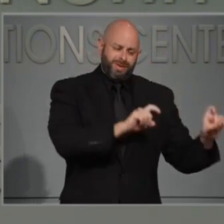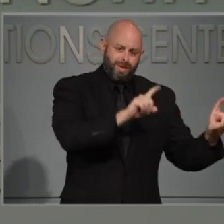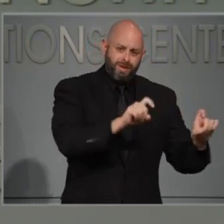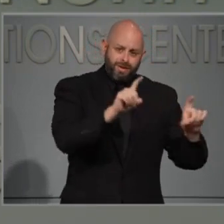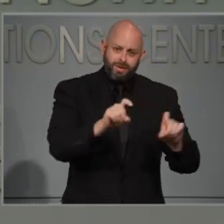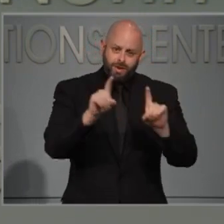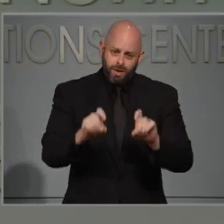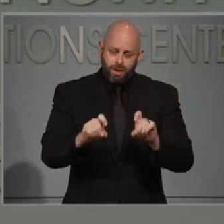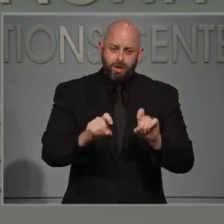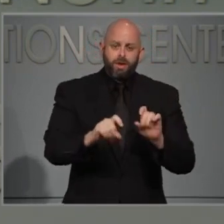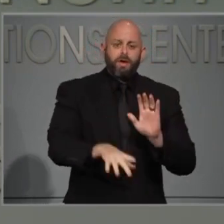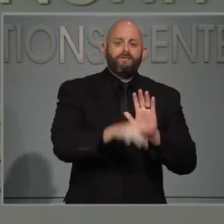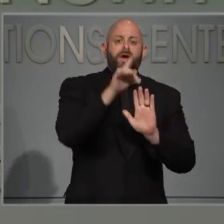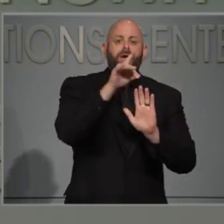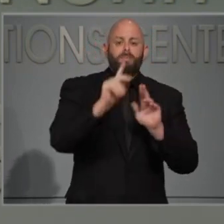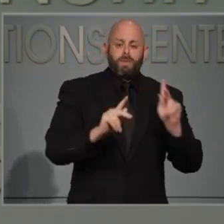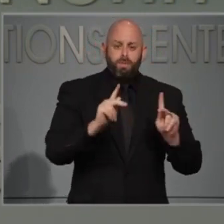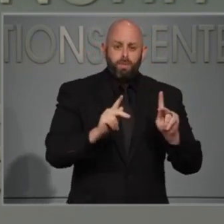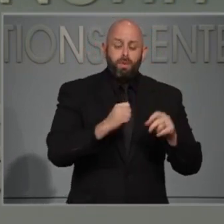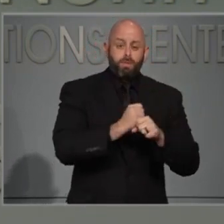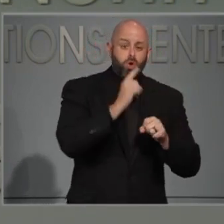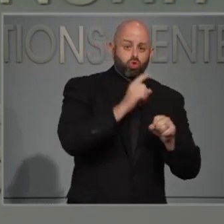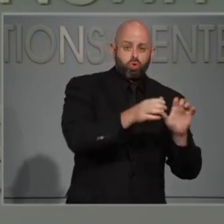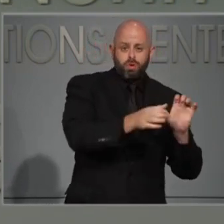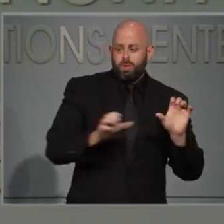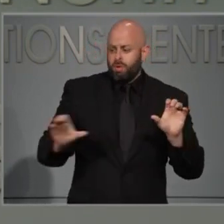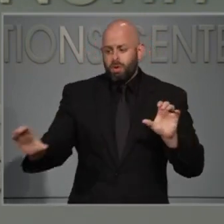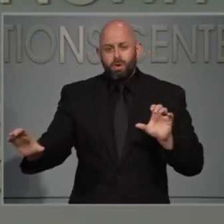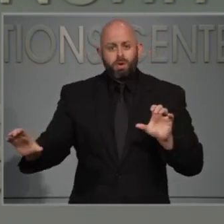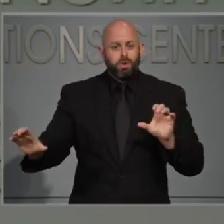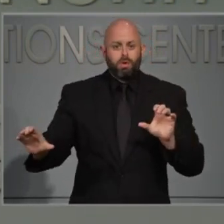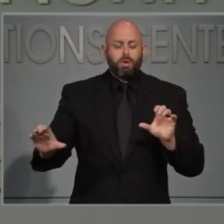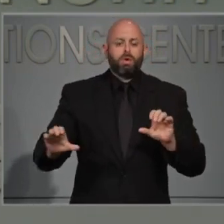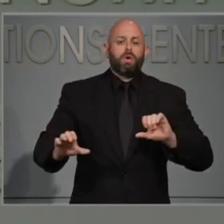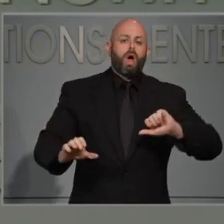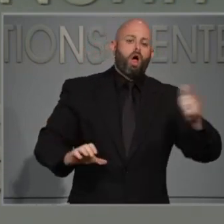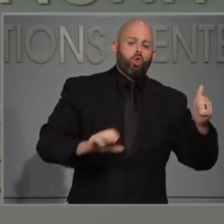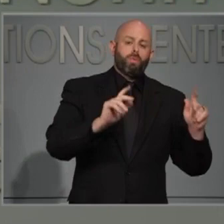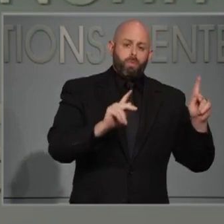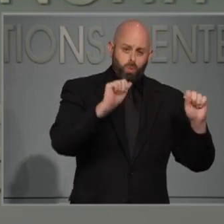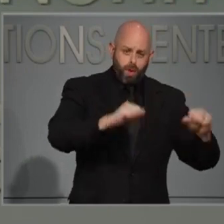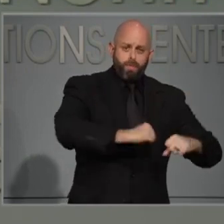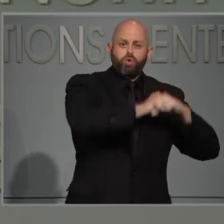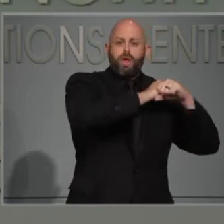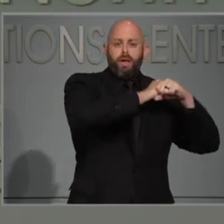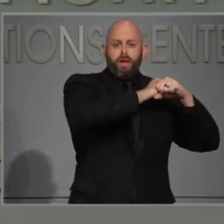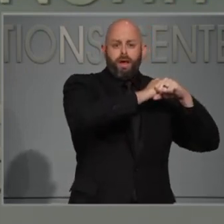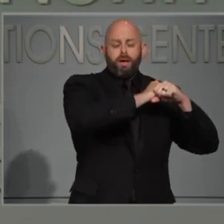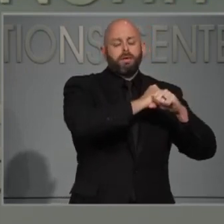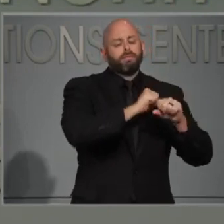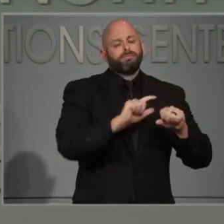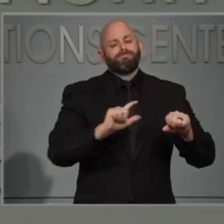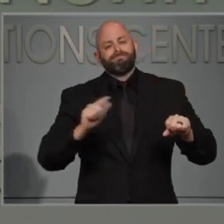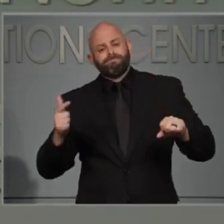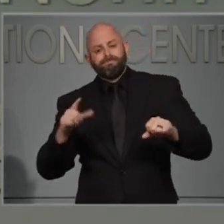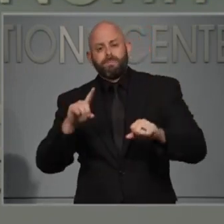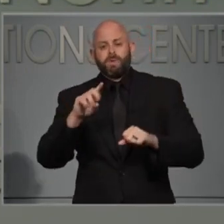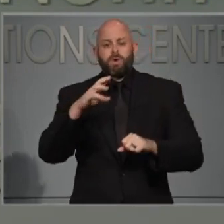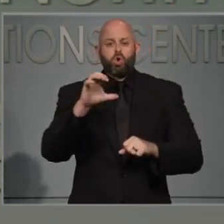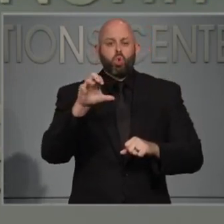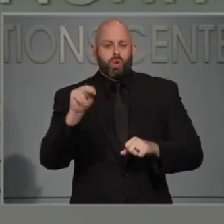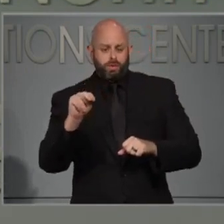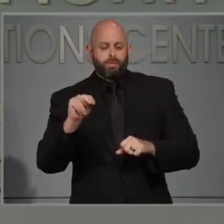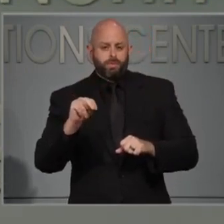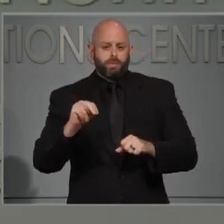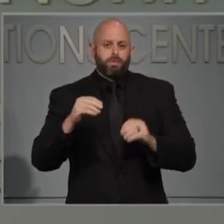that they are isolated so that other people can be protected. But I'm going to turn it over to Dr. Cohen to more fully answer your question.